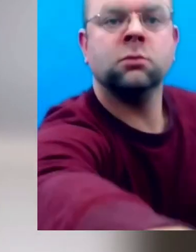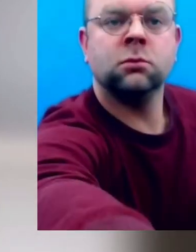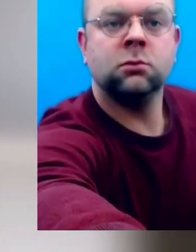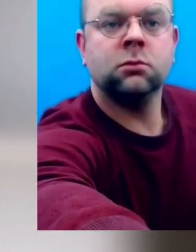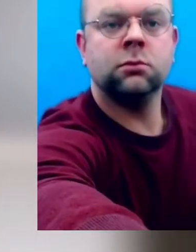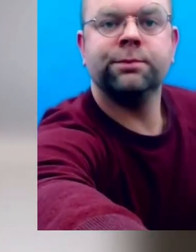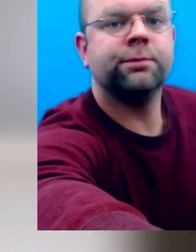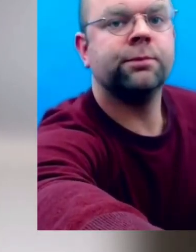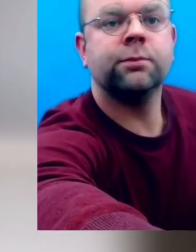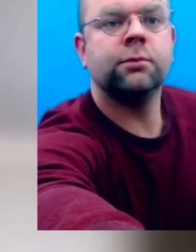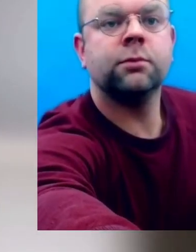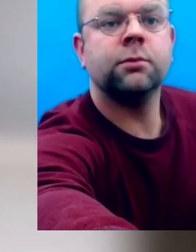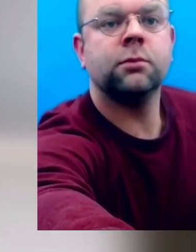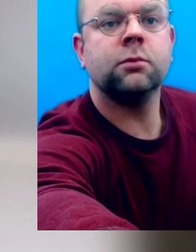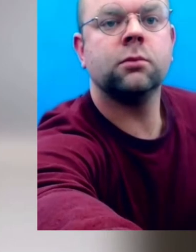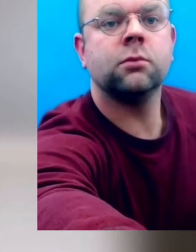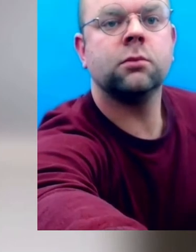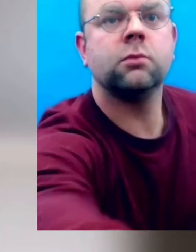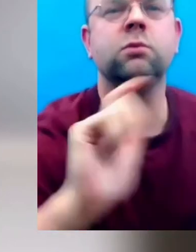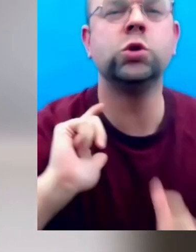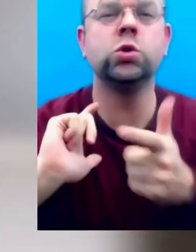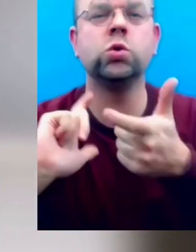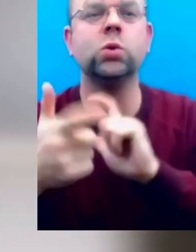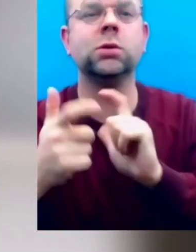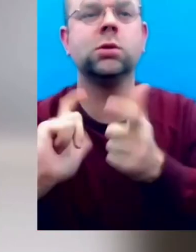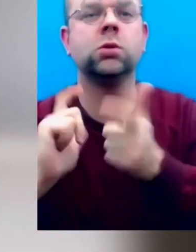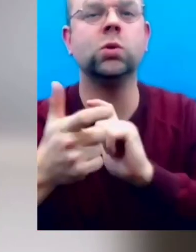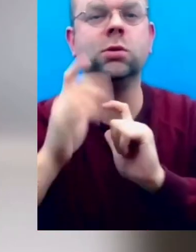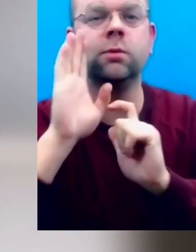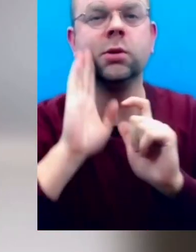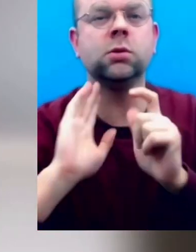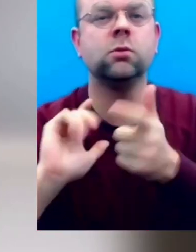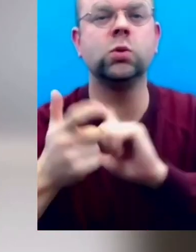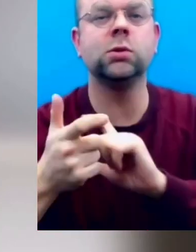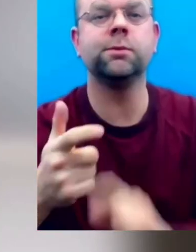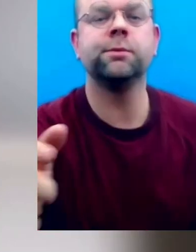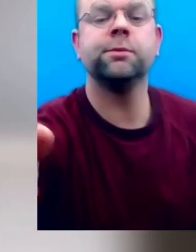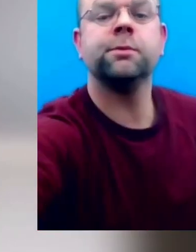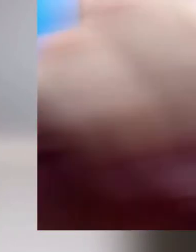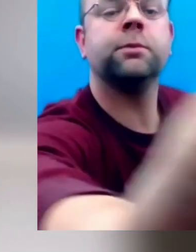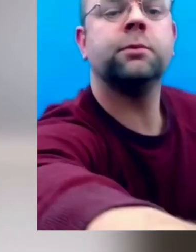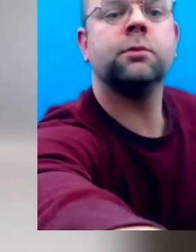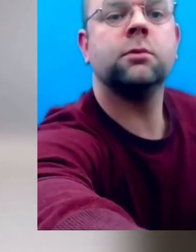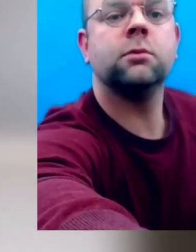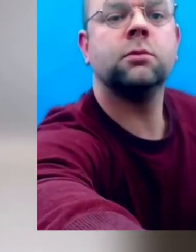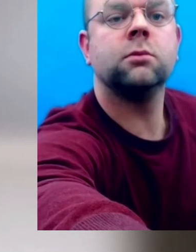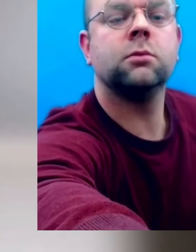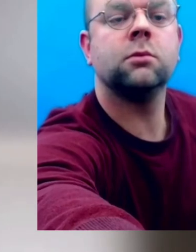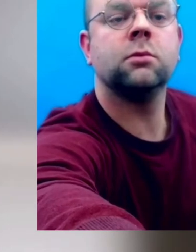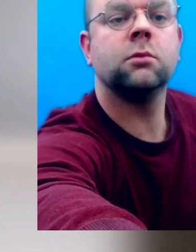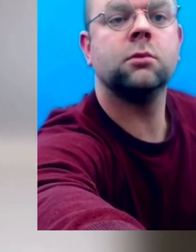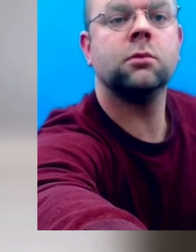you some insights on the benefits for partners and how to cooperate. Thanks for watching.